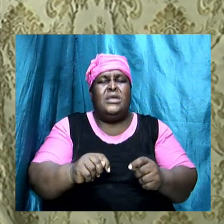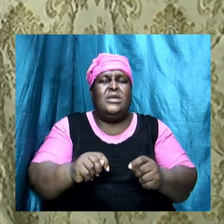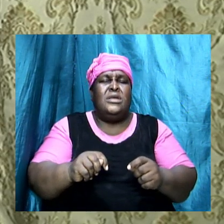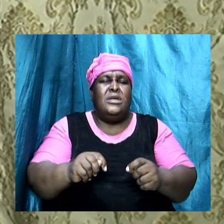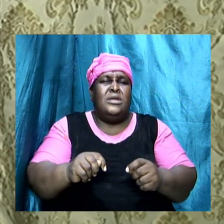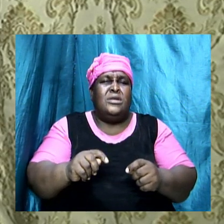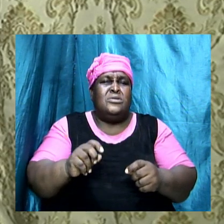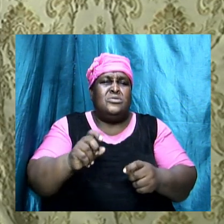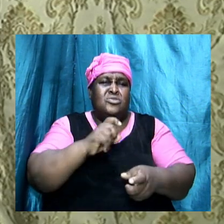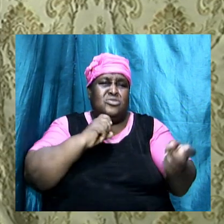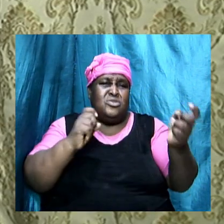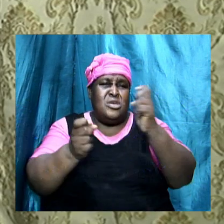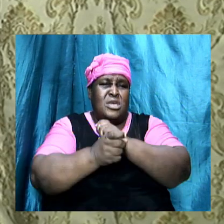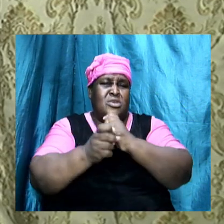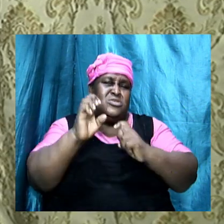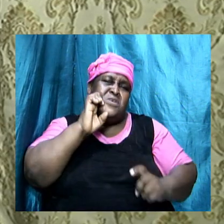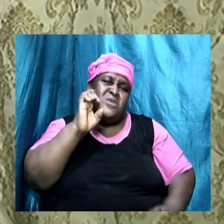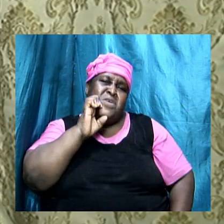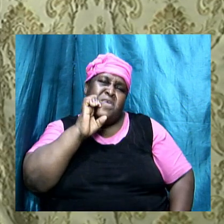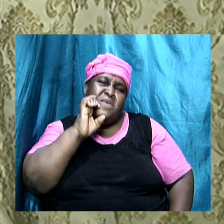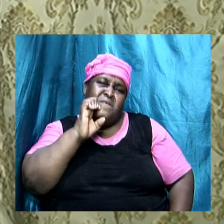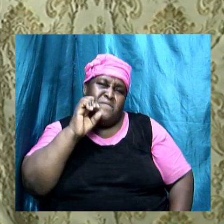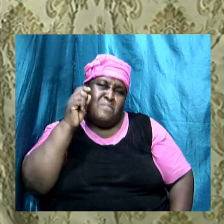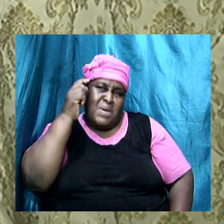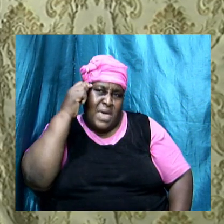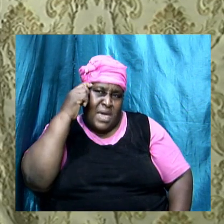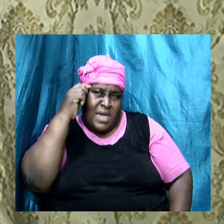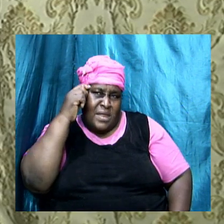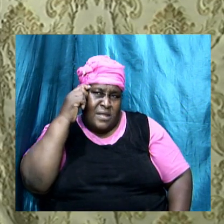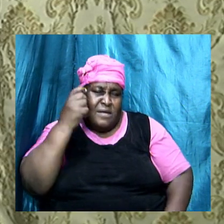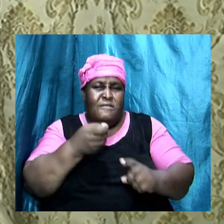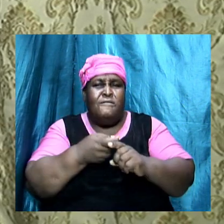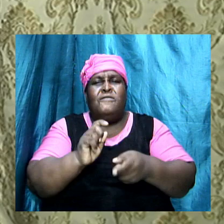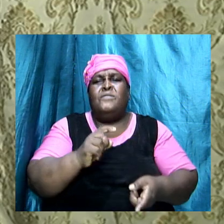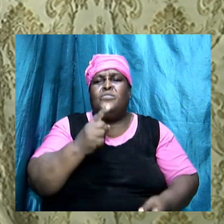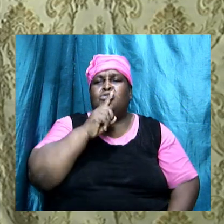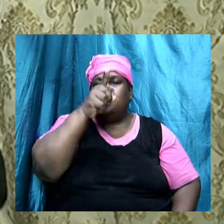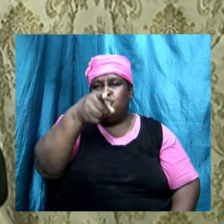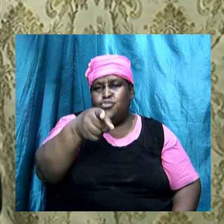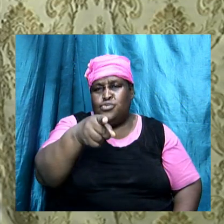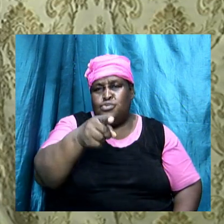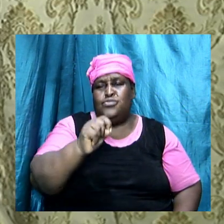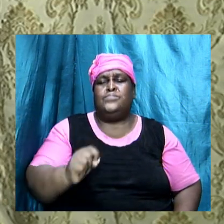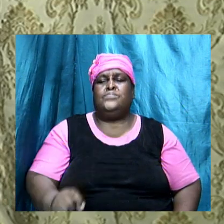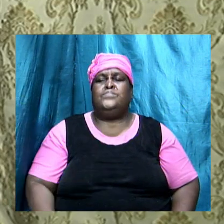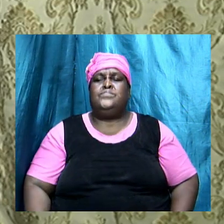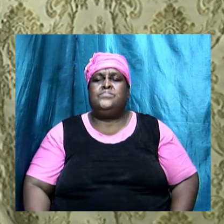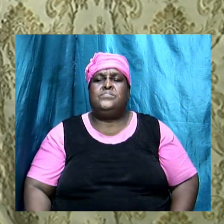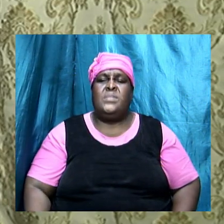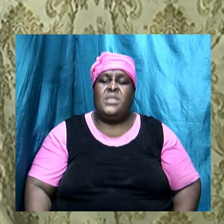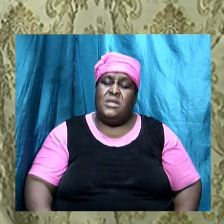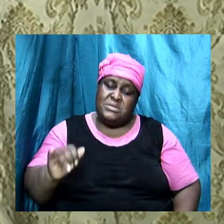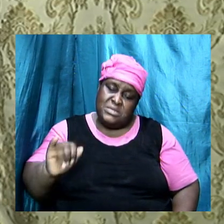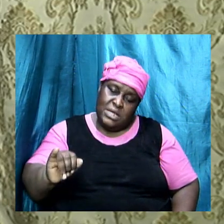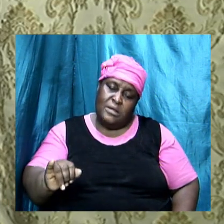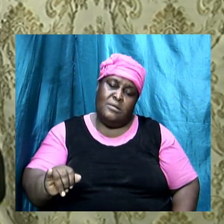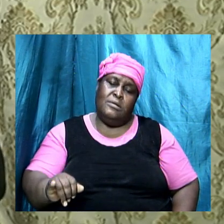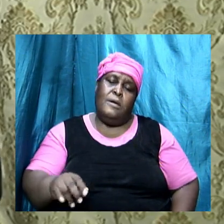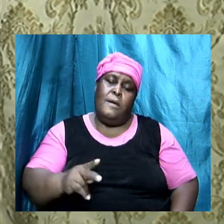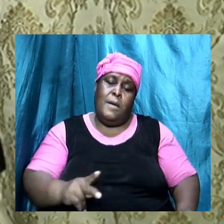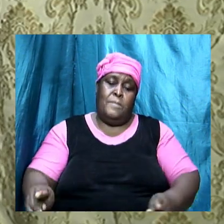amen, from that time even until now. And he's still injecting in our minds, question,